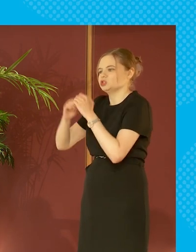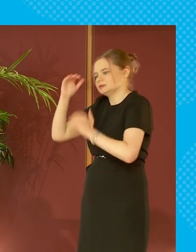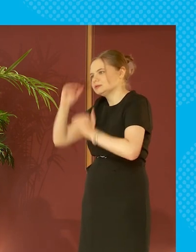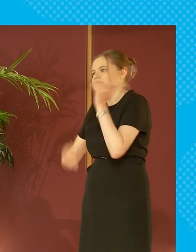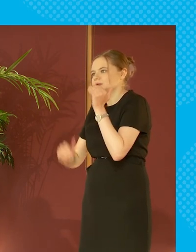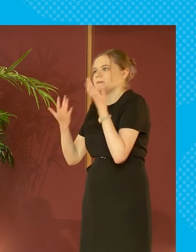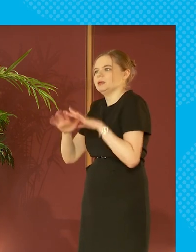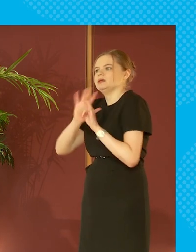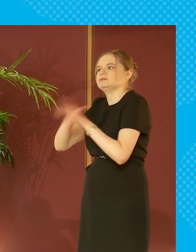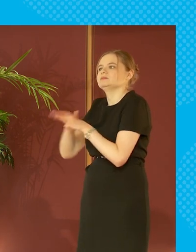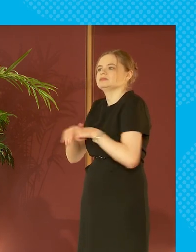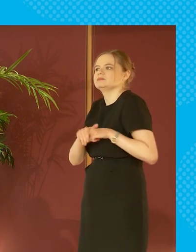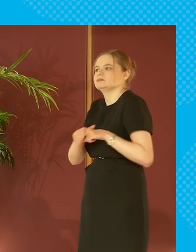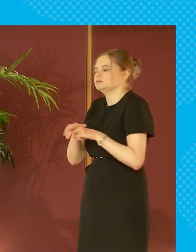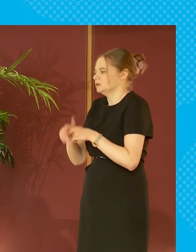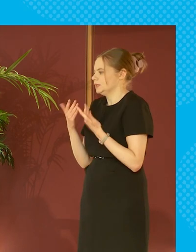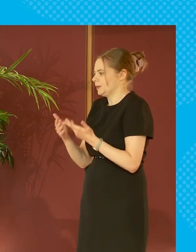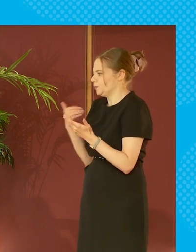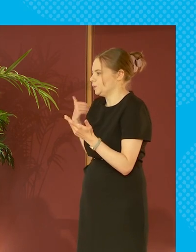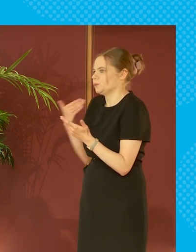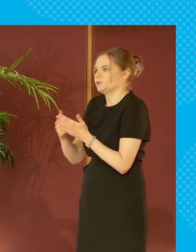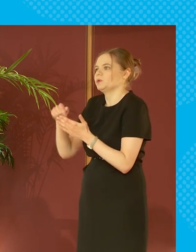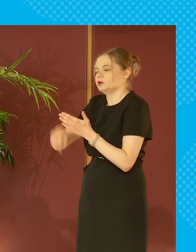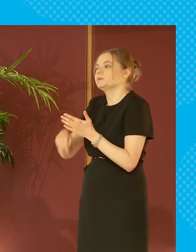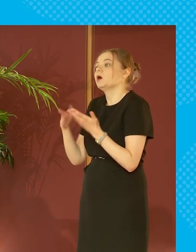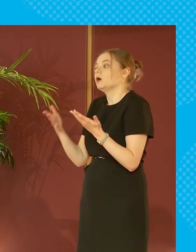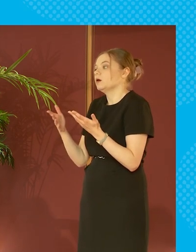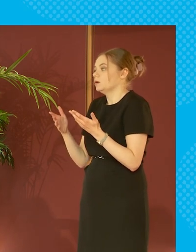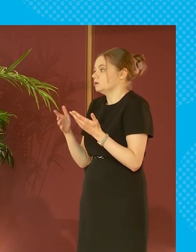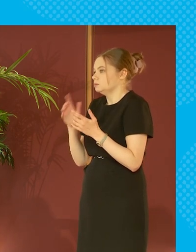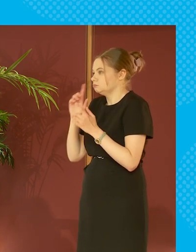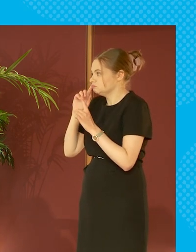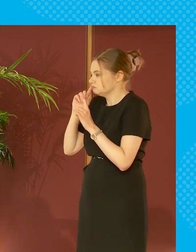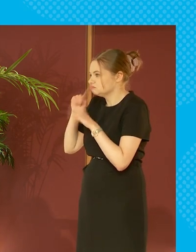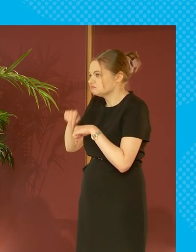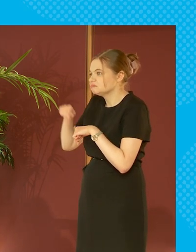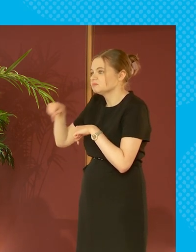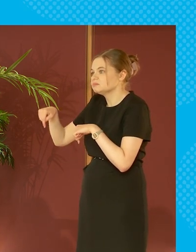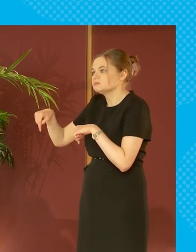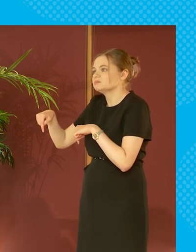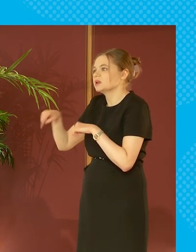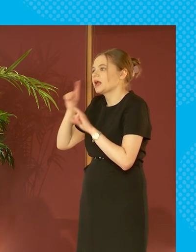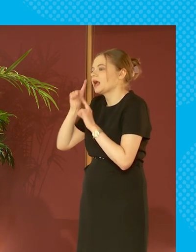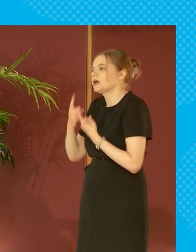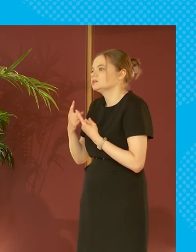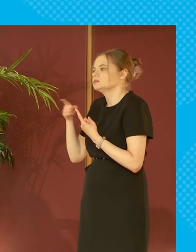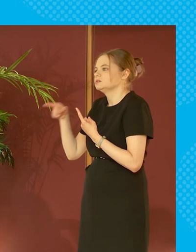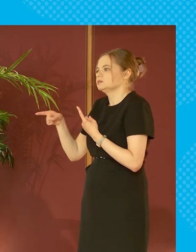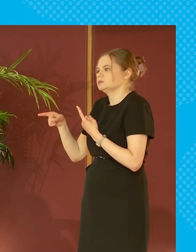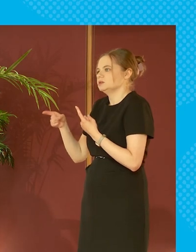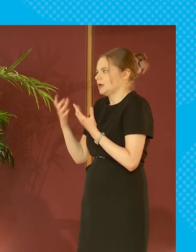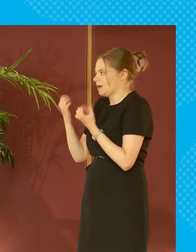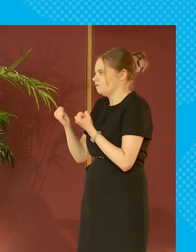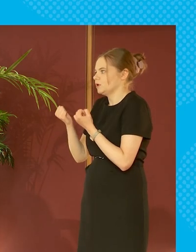that sapphats mentioned and which leave us in the place where but let's not pretend that they're the weather that we have